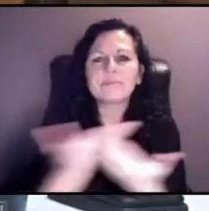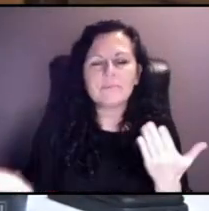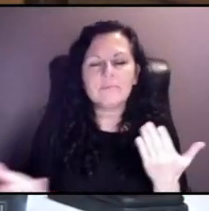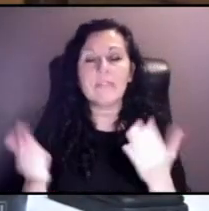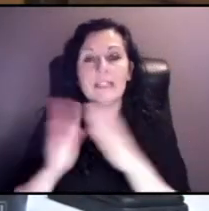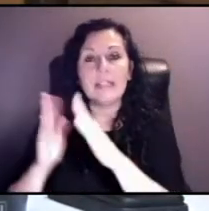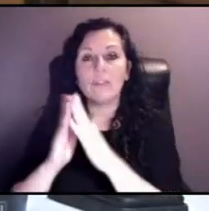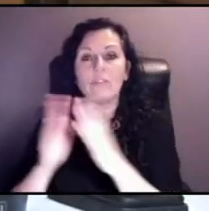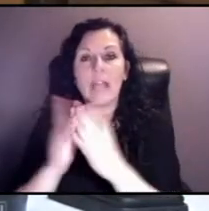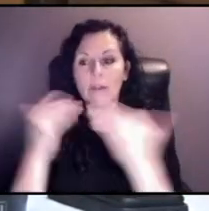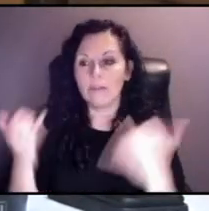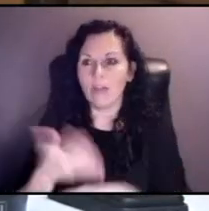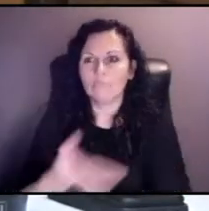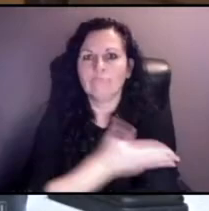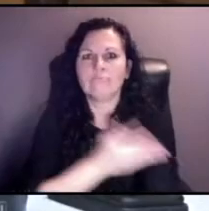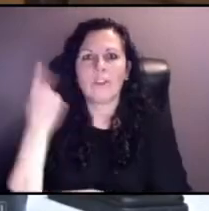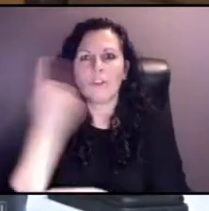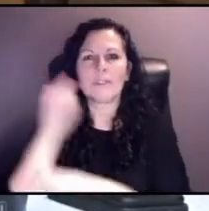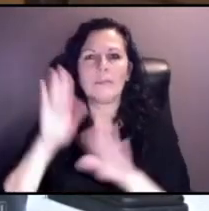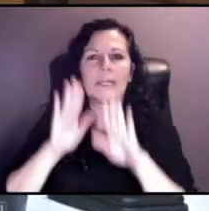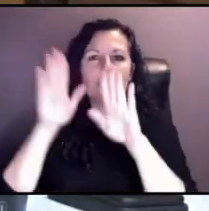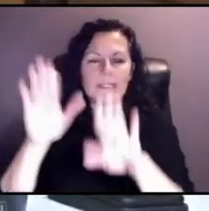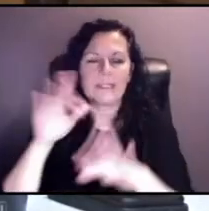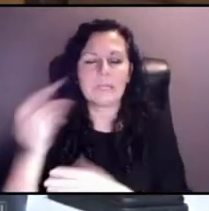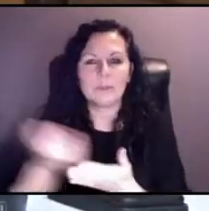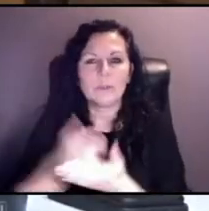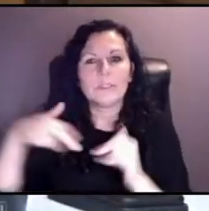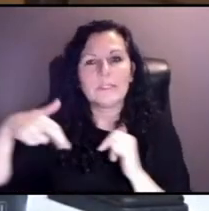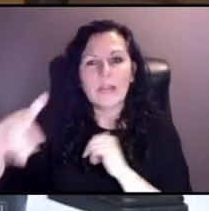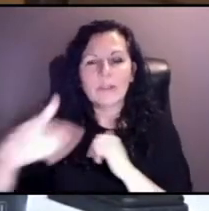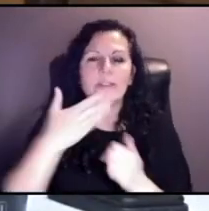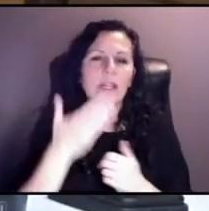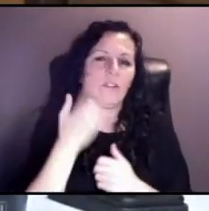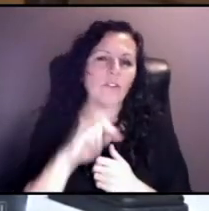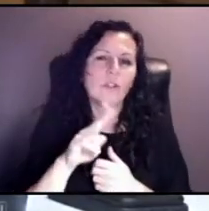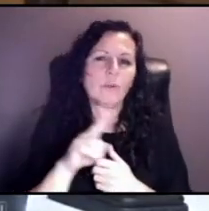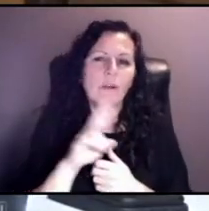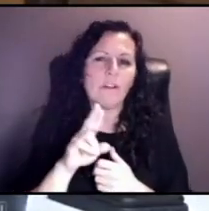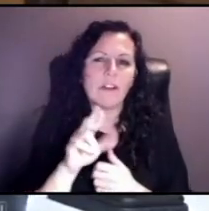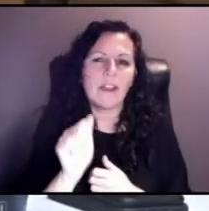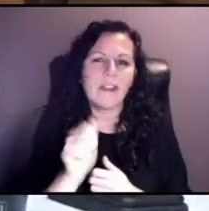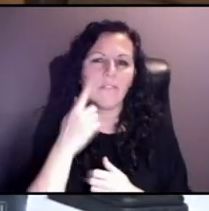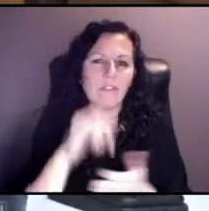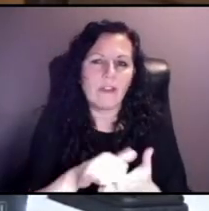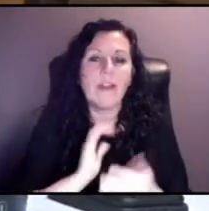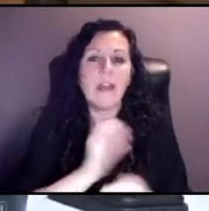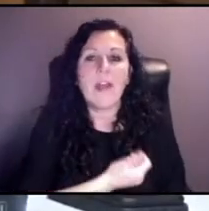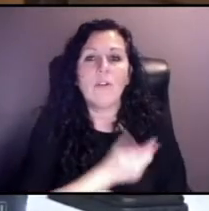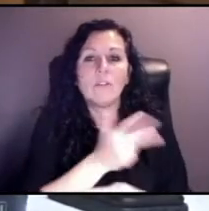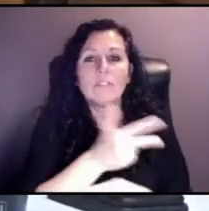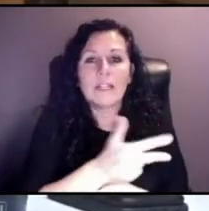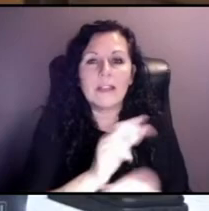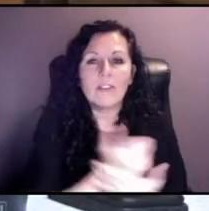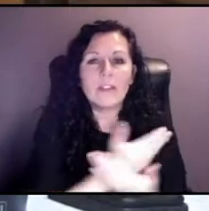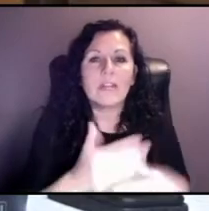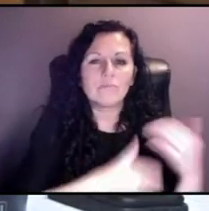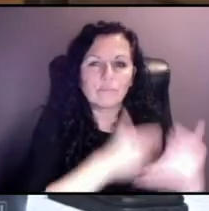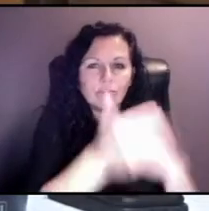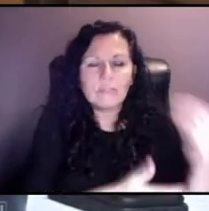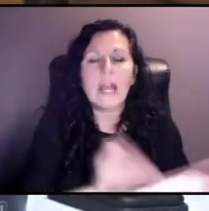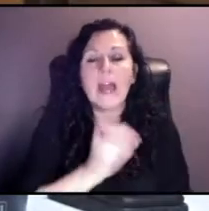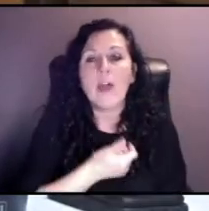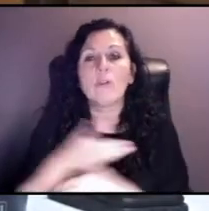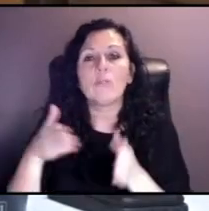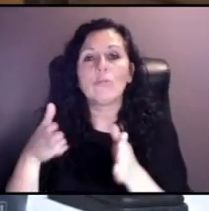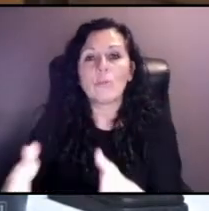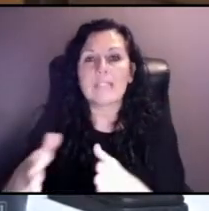along Commercial Street. Thank you to the URA for that. We've kept our fleet rolling, our roadsides clean. We've hired hundreds of